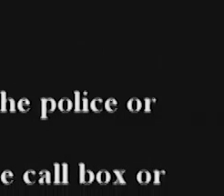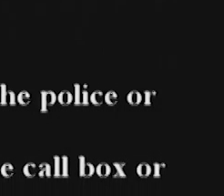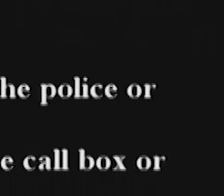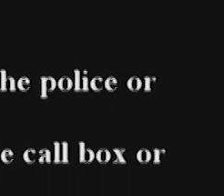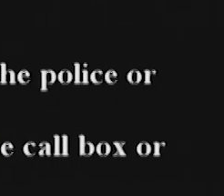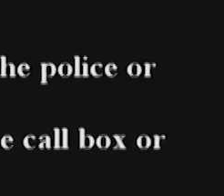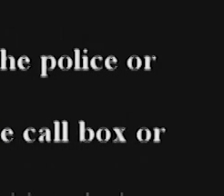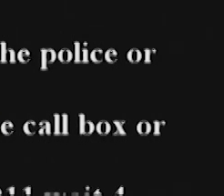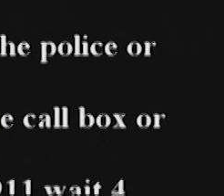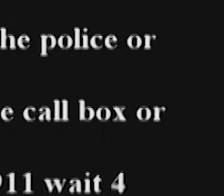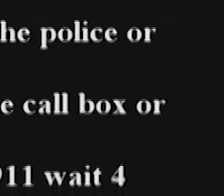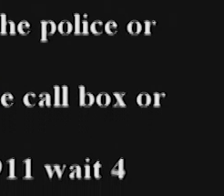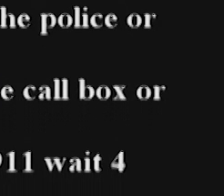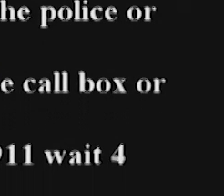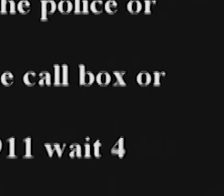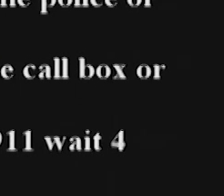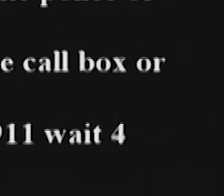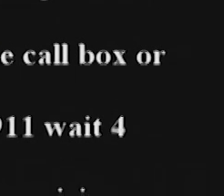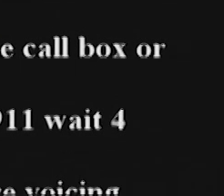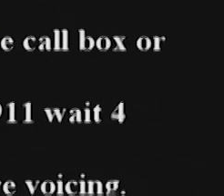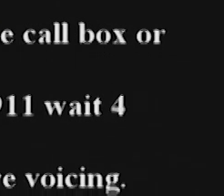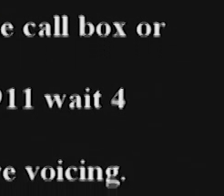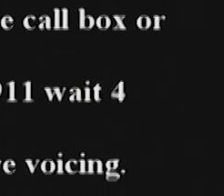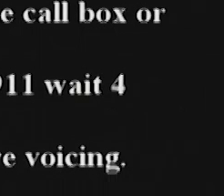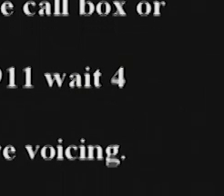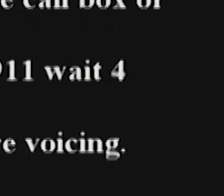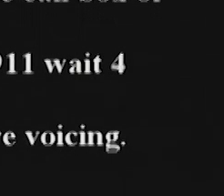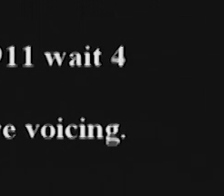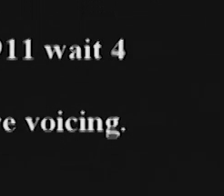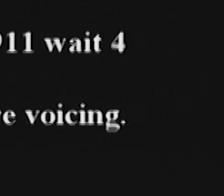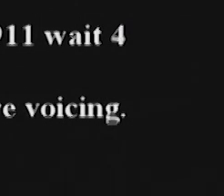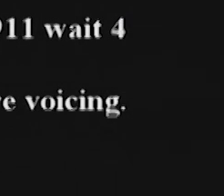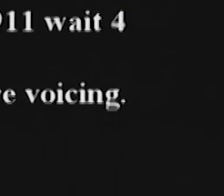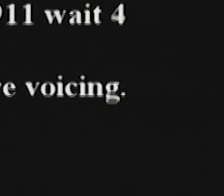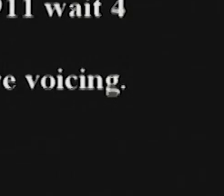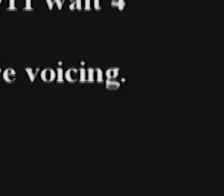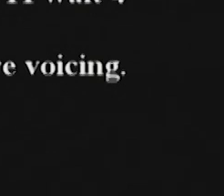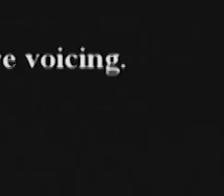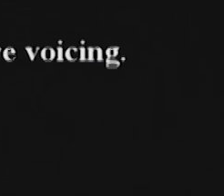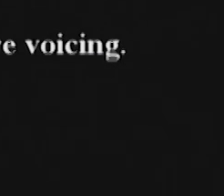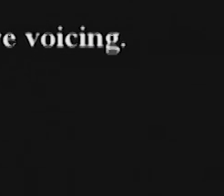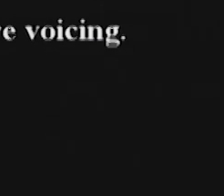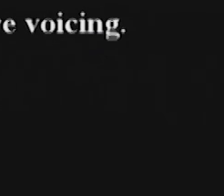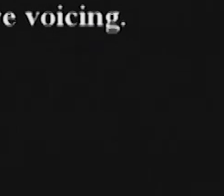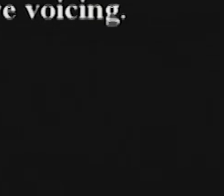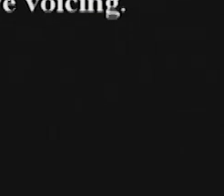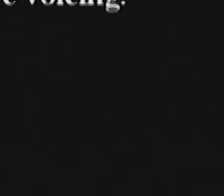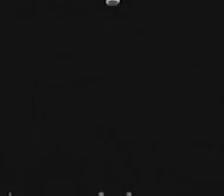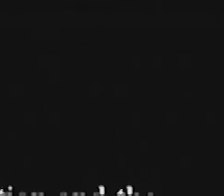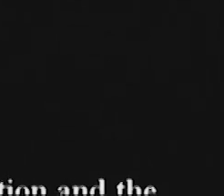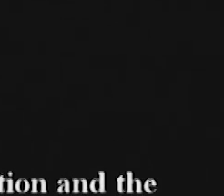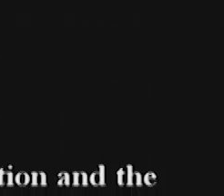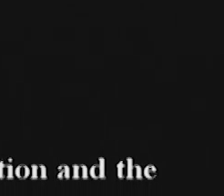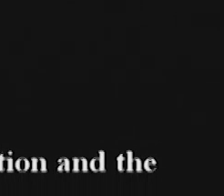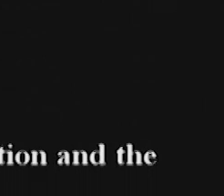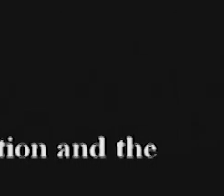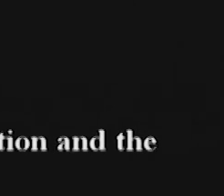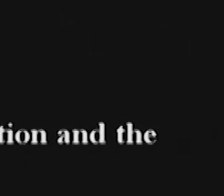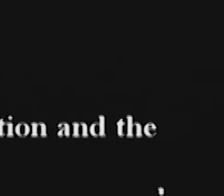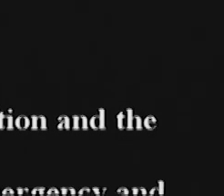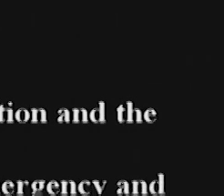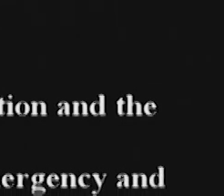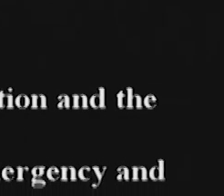police or fire button on the call box or after calling 911, wait four seconds before voicing.